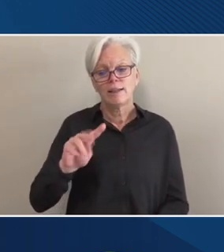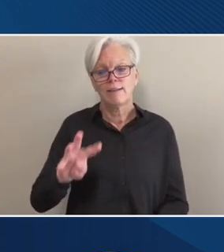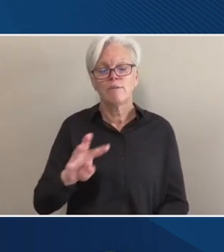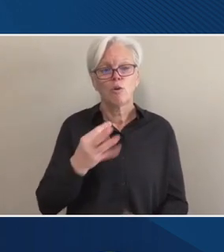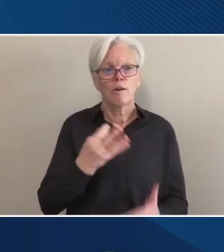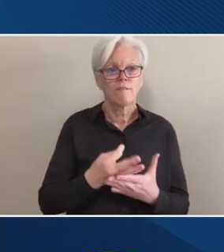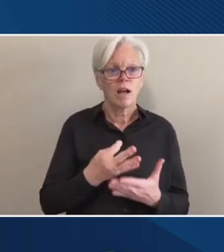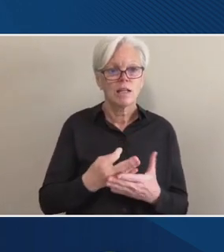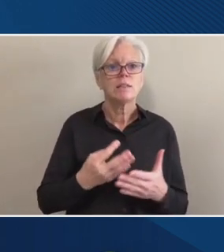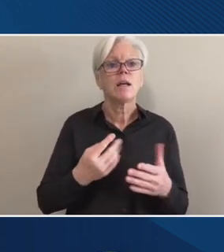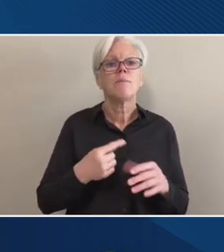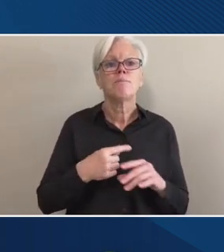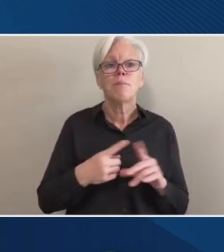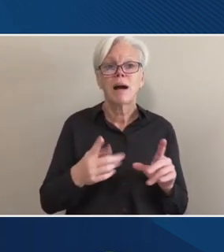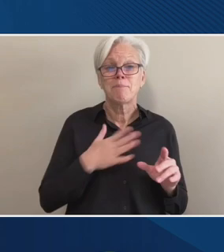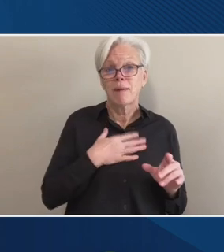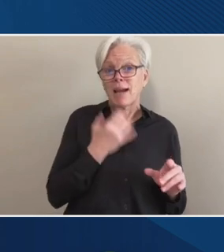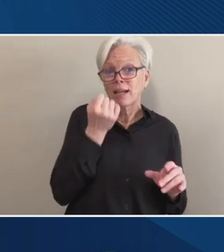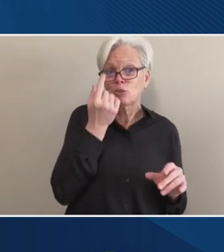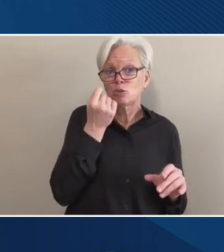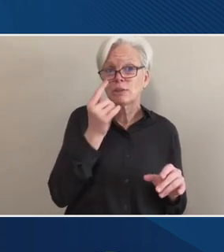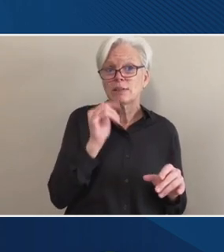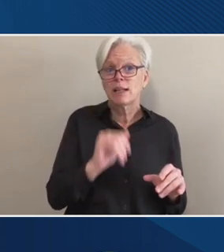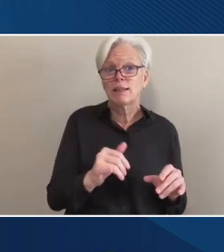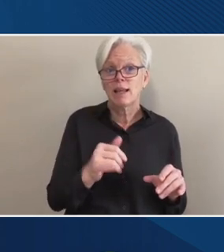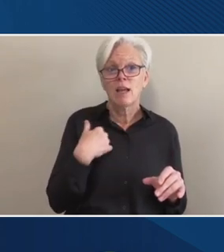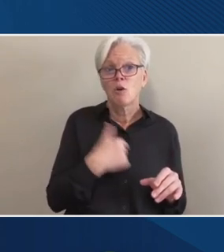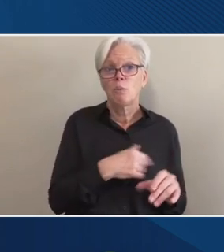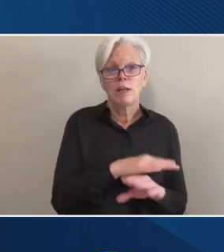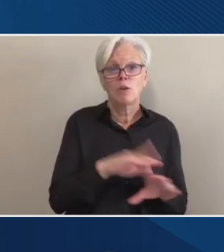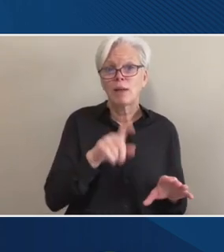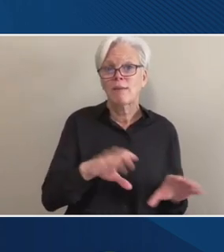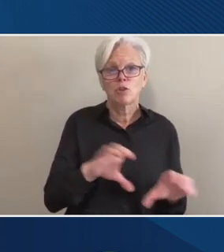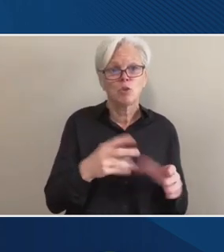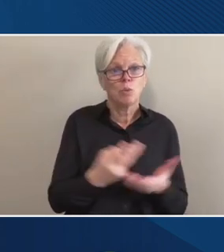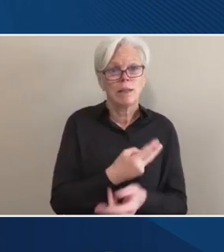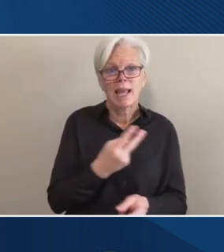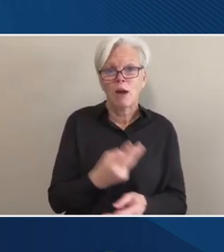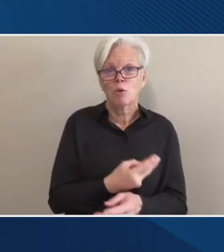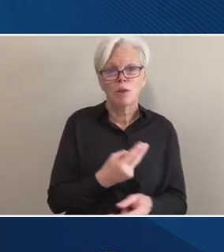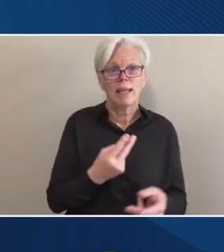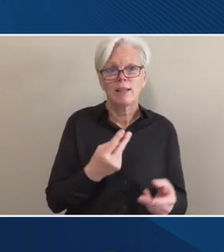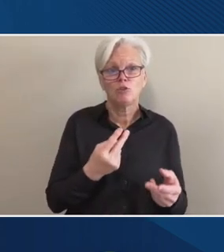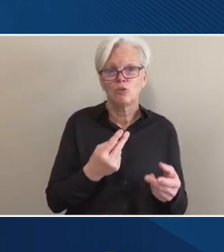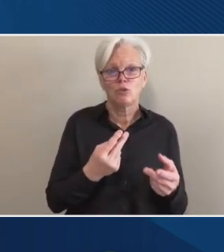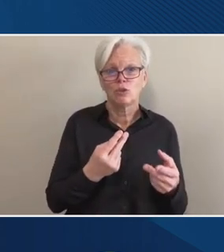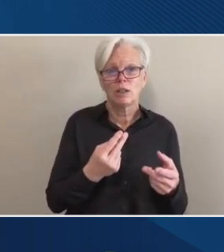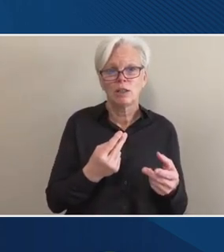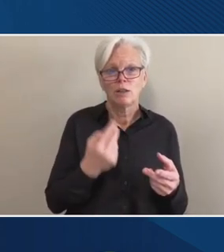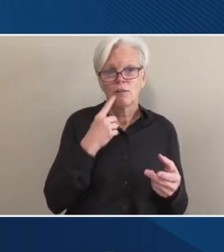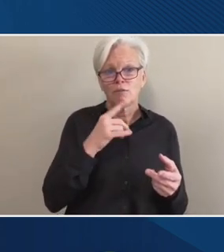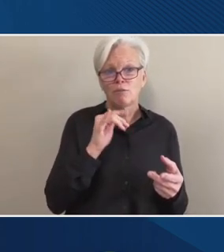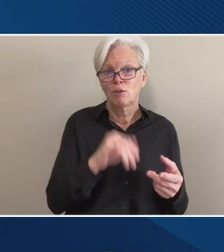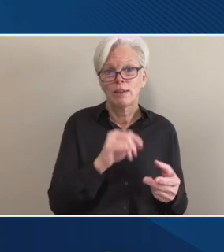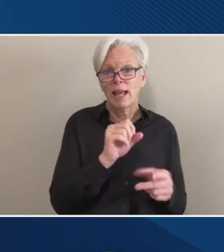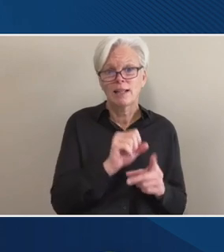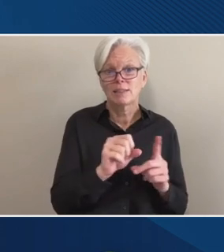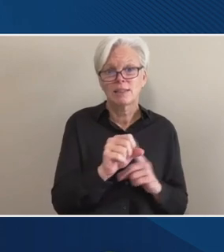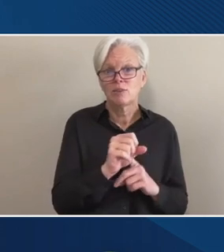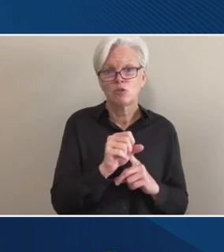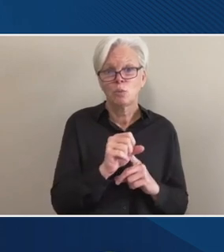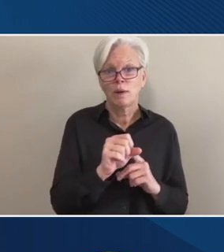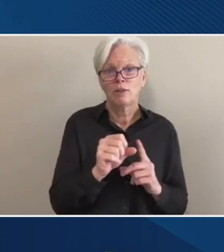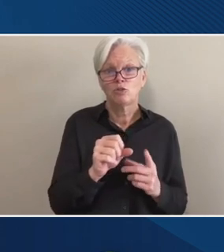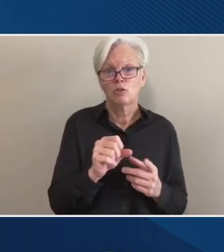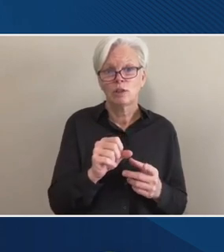this, it's my understanding that we would not have to do the calculation in the, in this case where we did, we